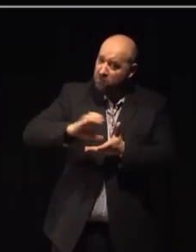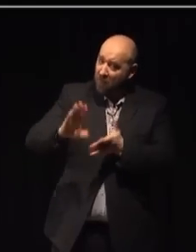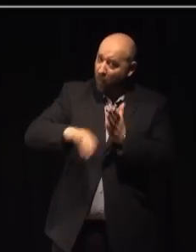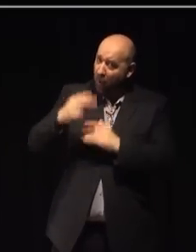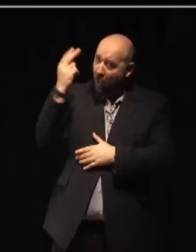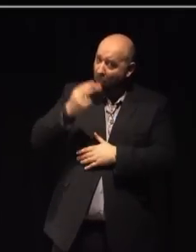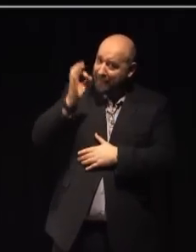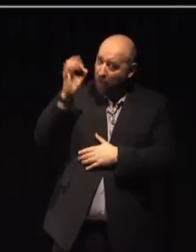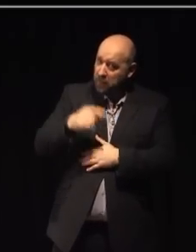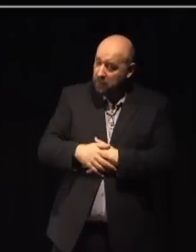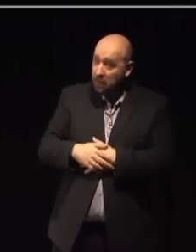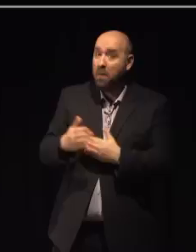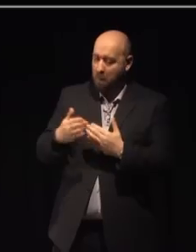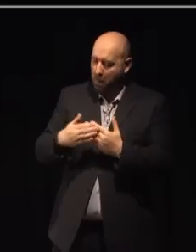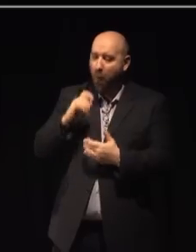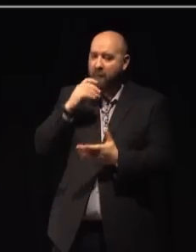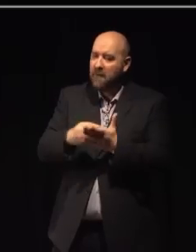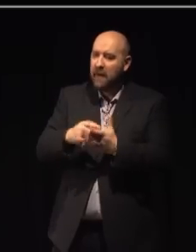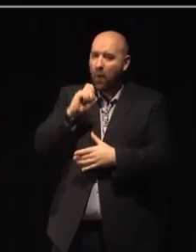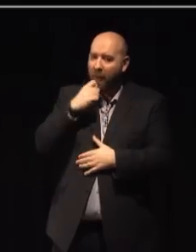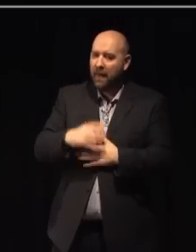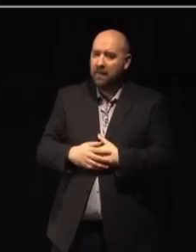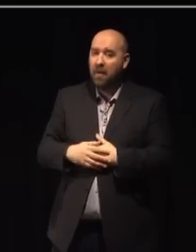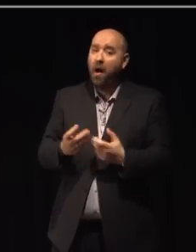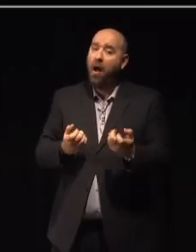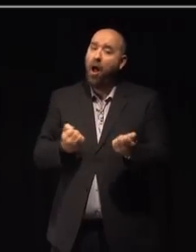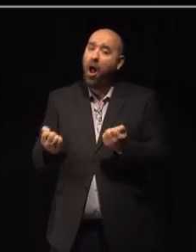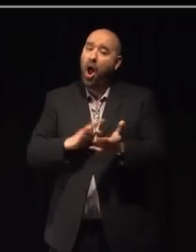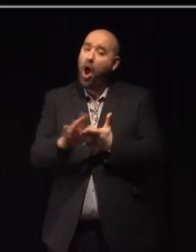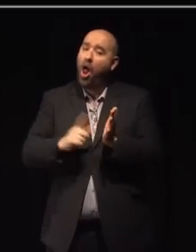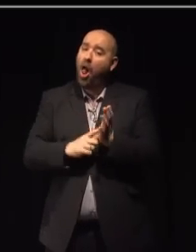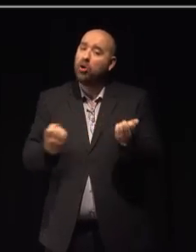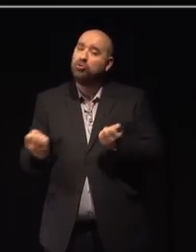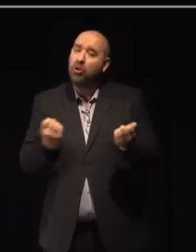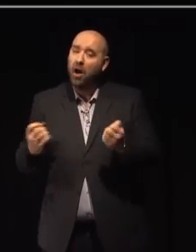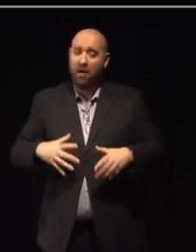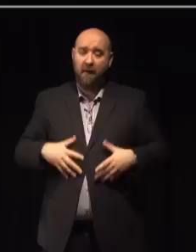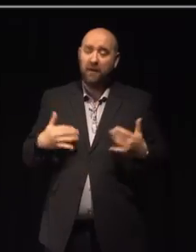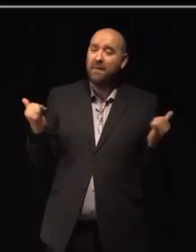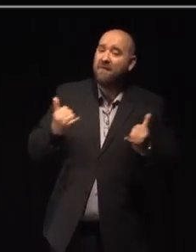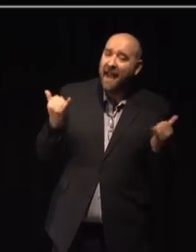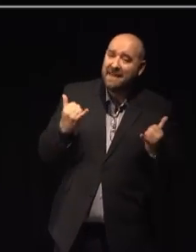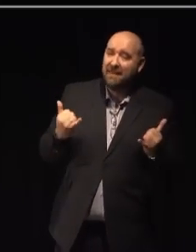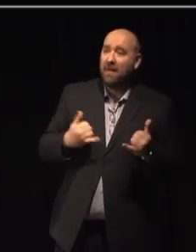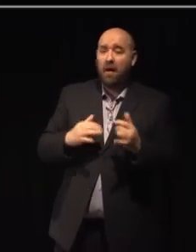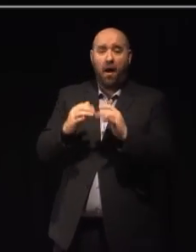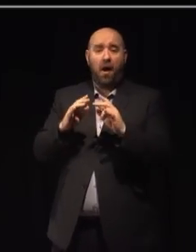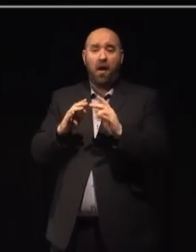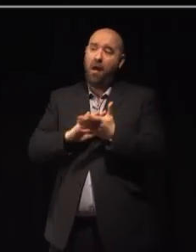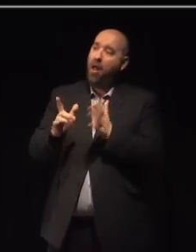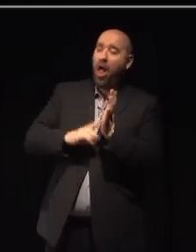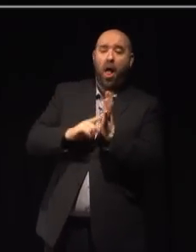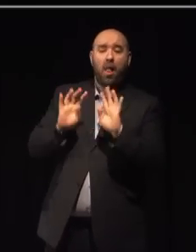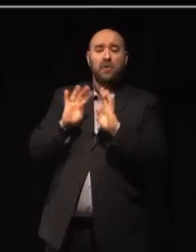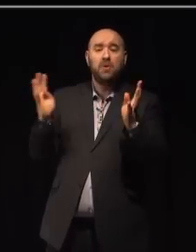There's more funding to come. Regular funding for Hull Truck, for the Freedom Festival, funding for the Hull Museums, including the Ferrens Gallery.